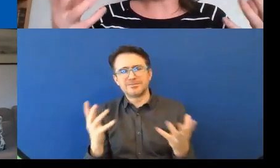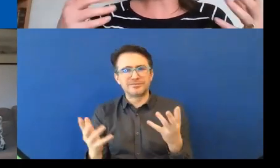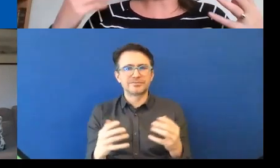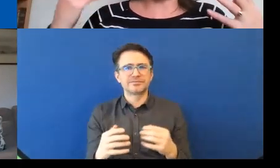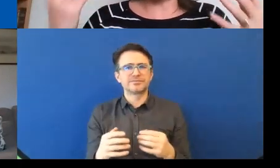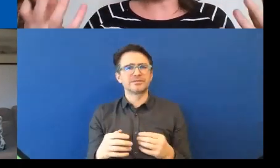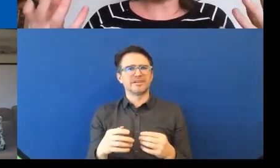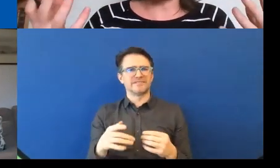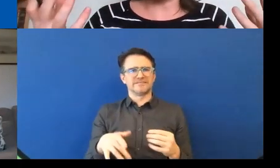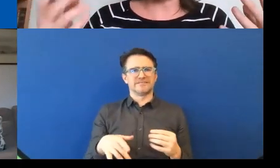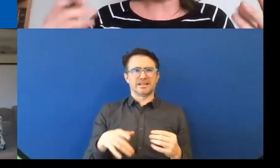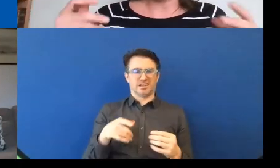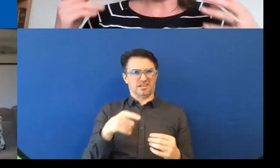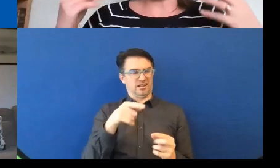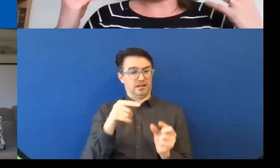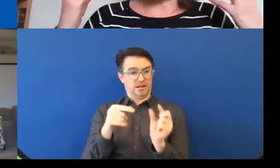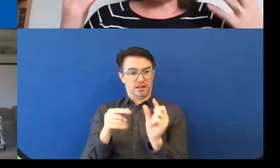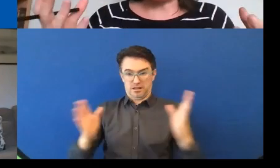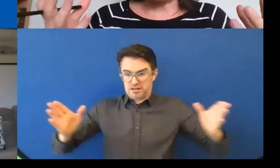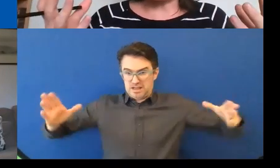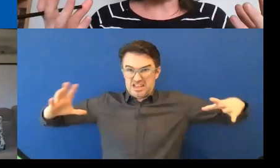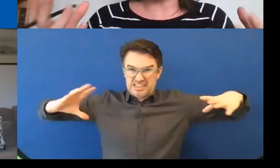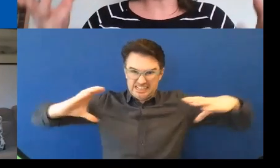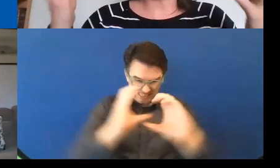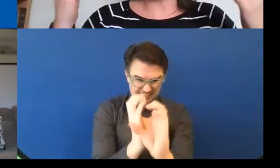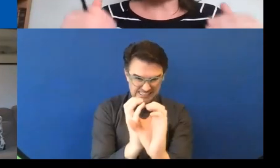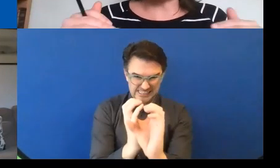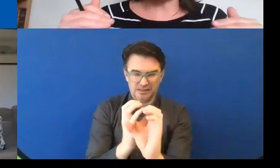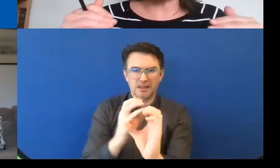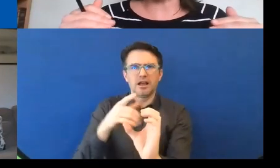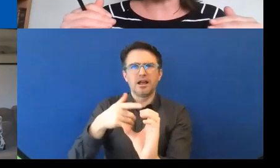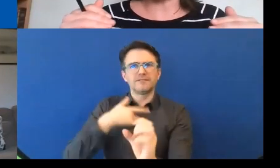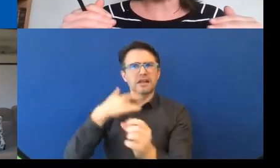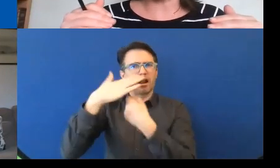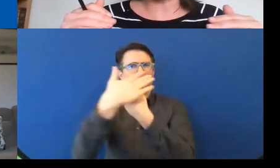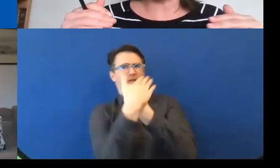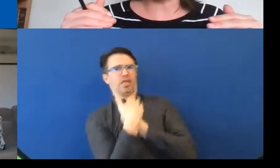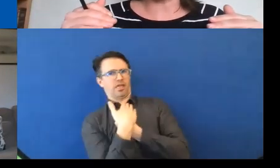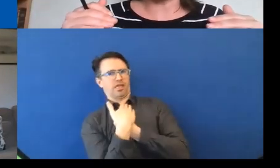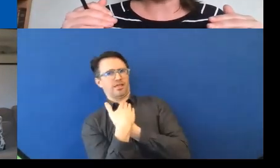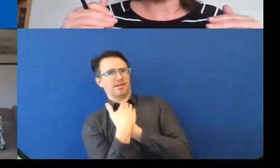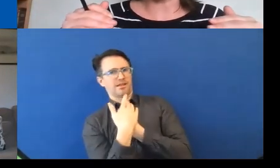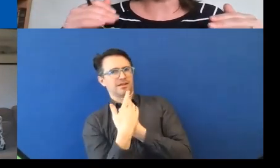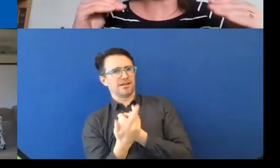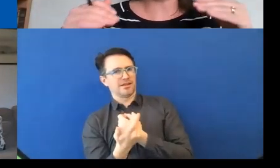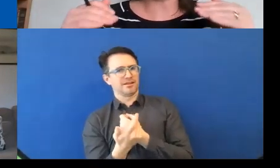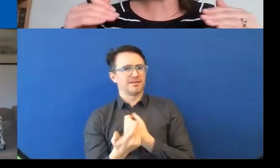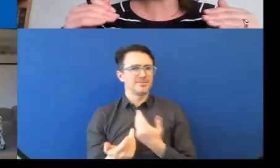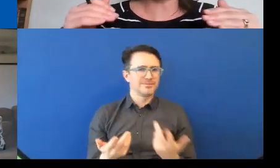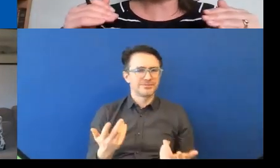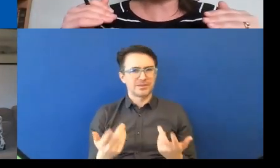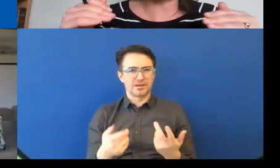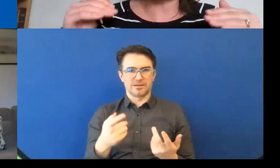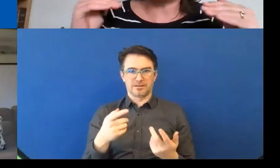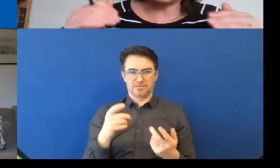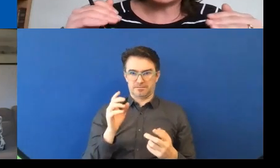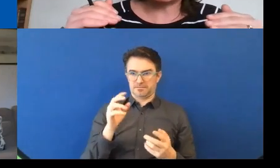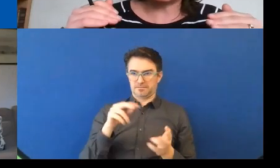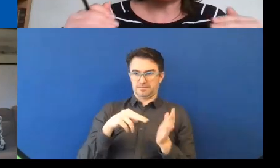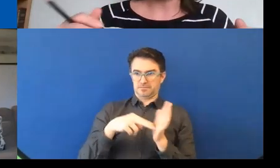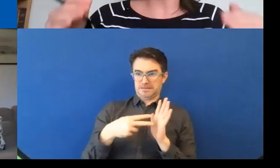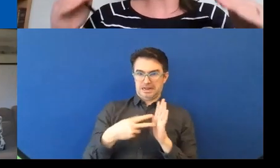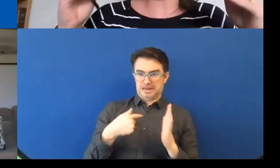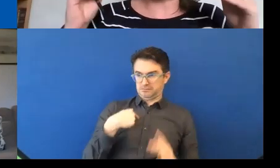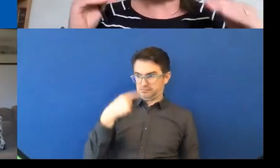indigenous person of colour, if you are female, you are less likely to have an autism diagnosis. And that's not because you're less likely to have